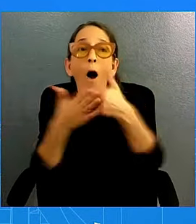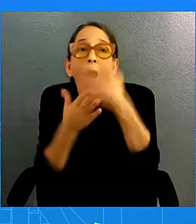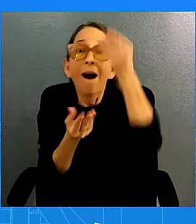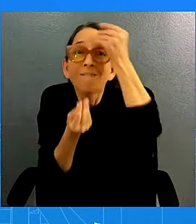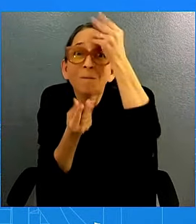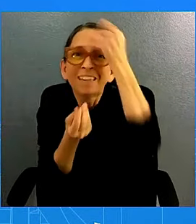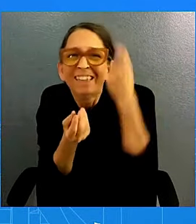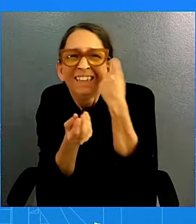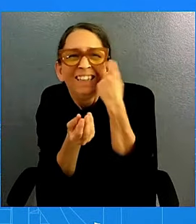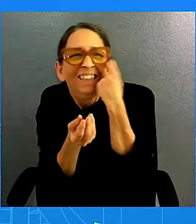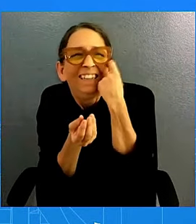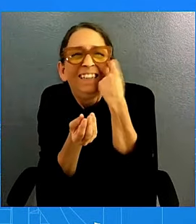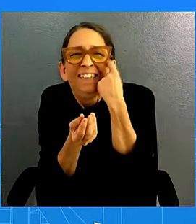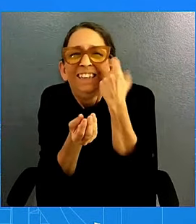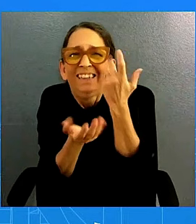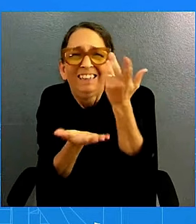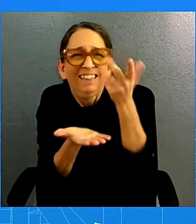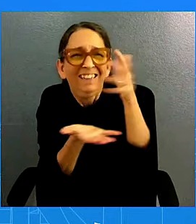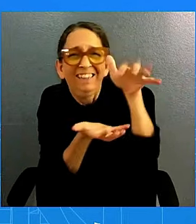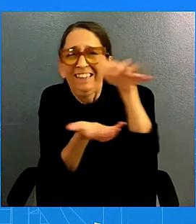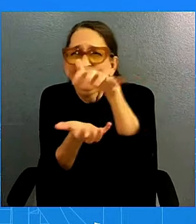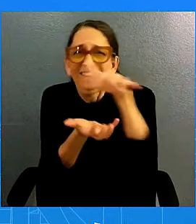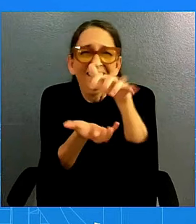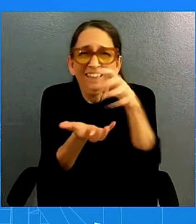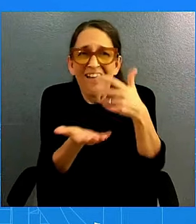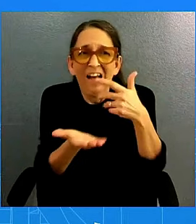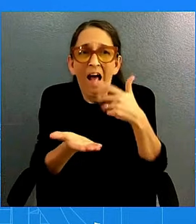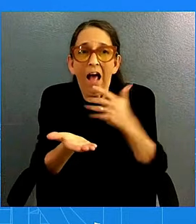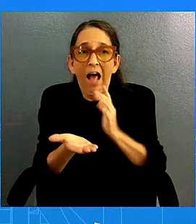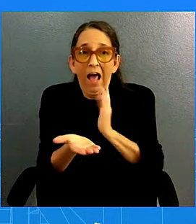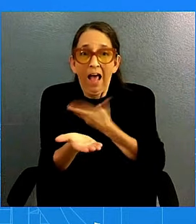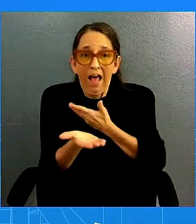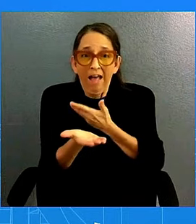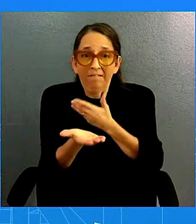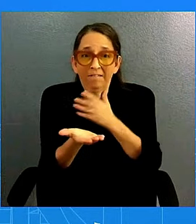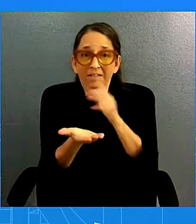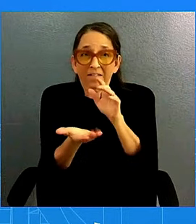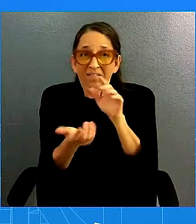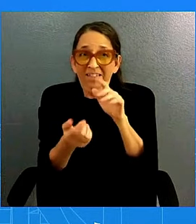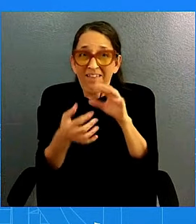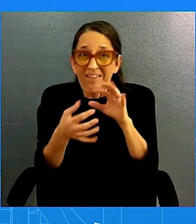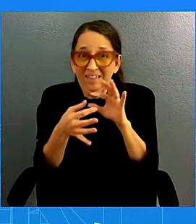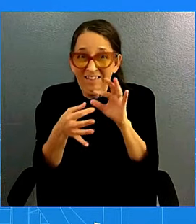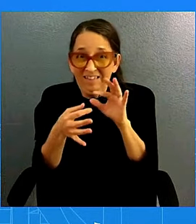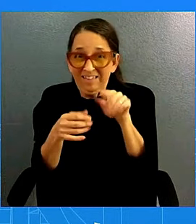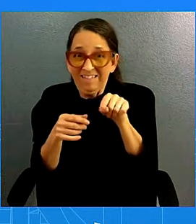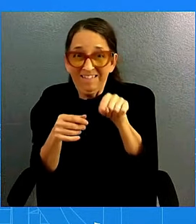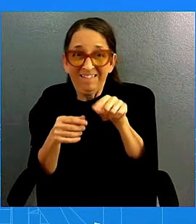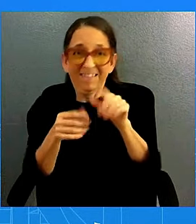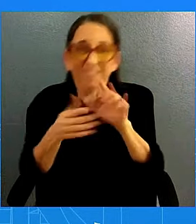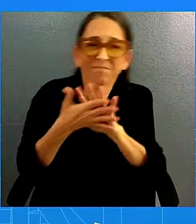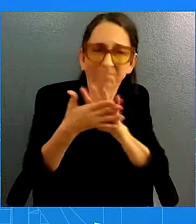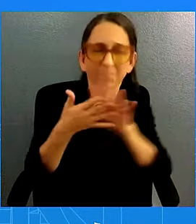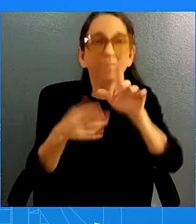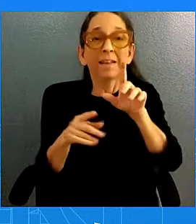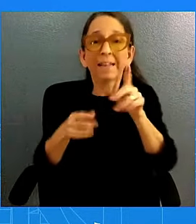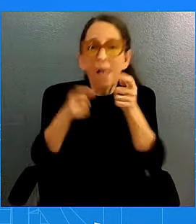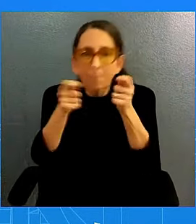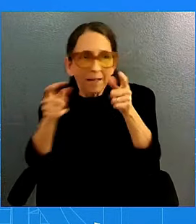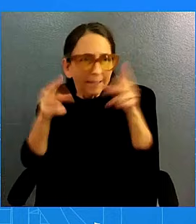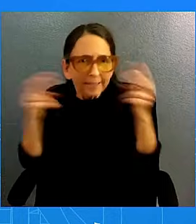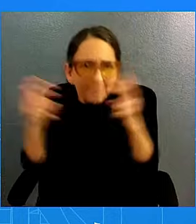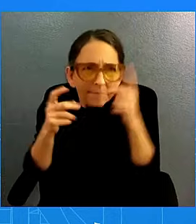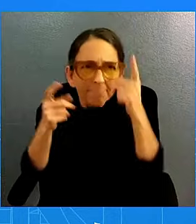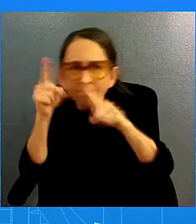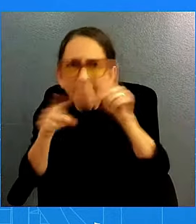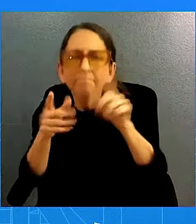Amos Hochstein, our envoy, was in the region having discussions to do everything we can from a diplomatic perspective to prevent those tensions from escalating into all